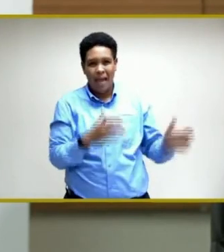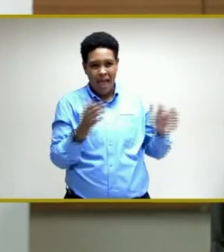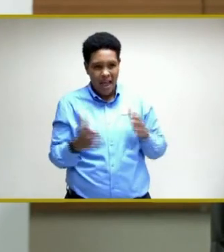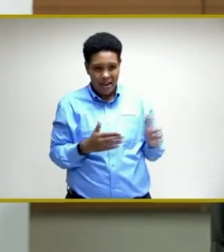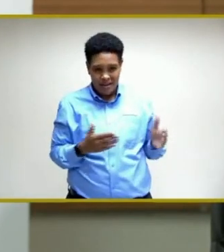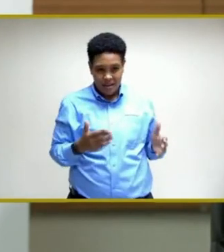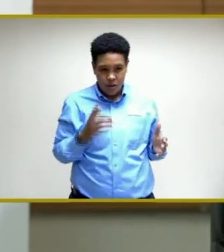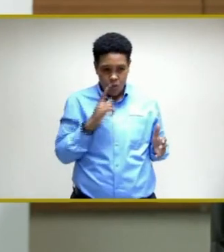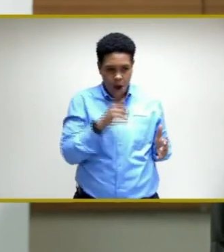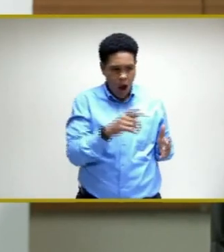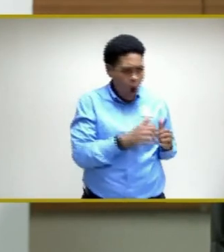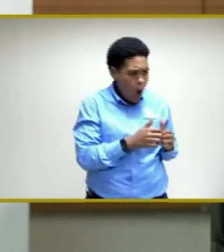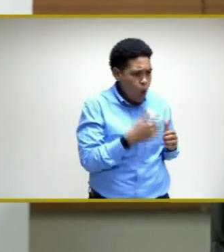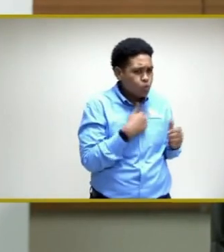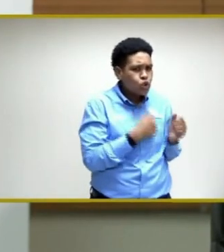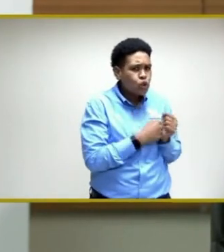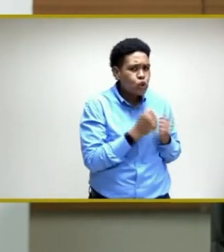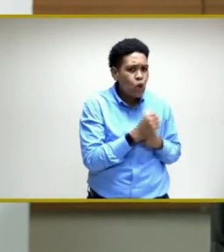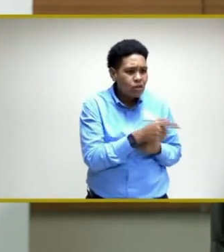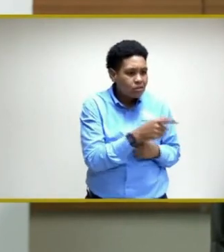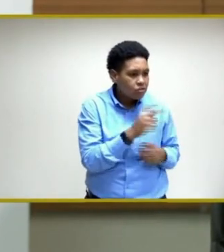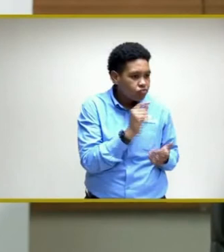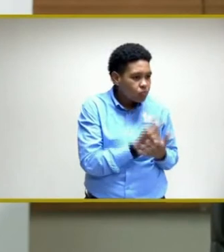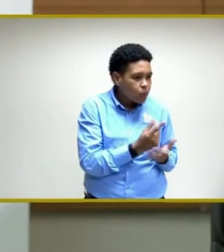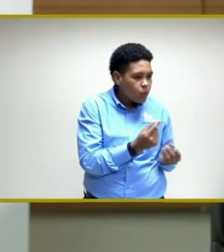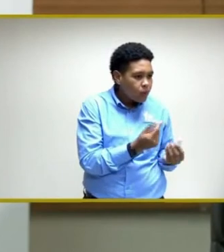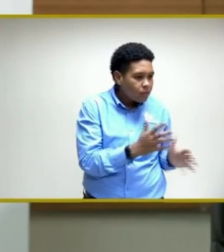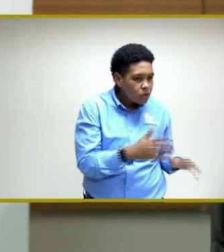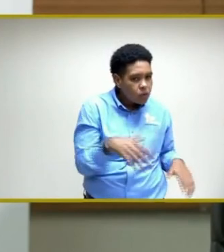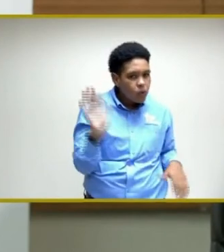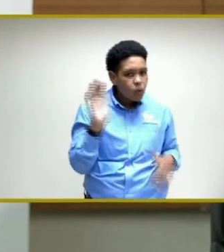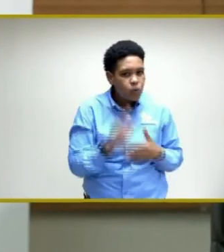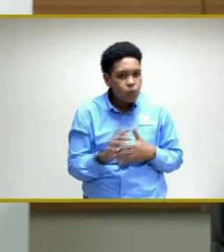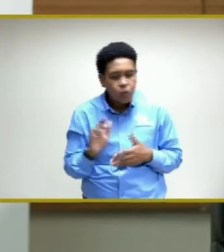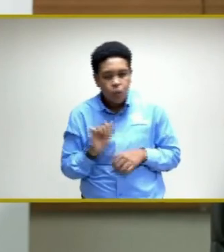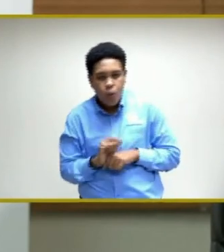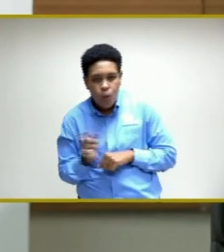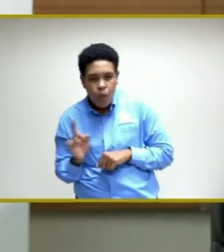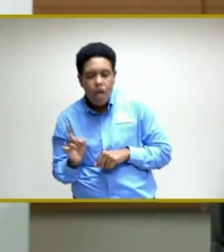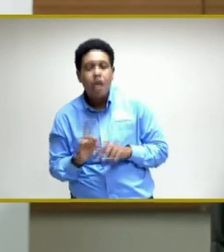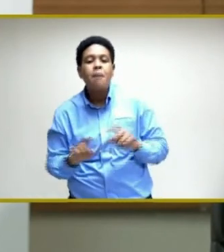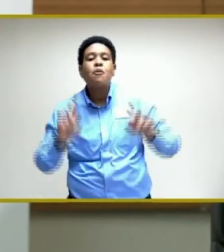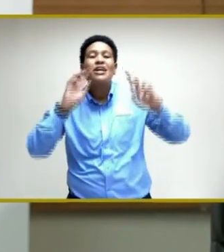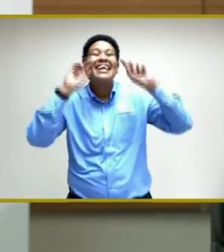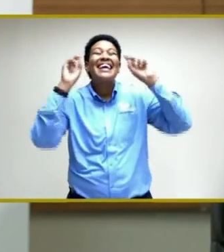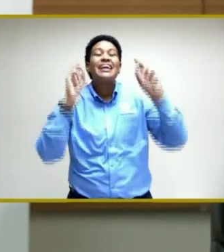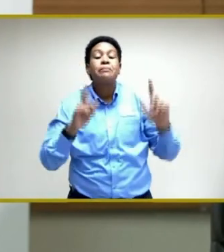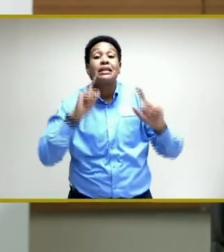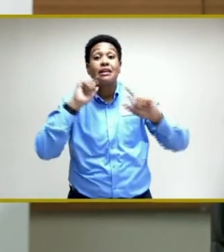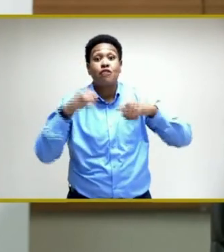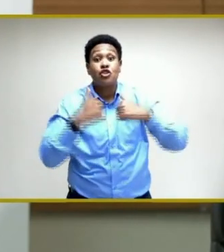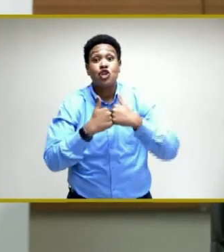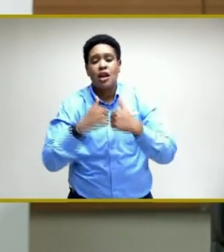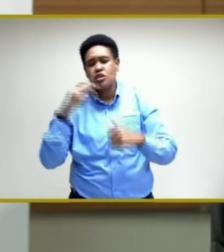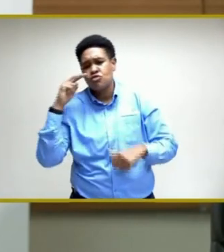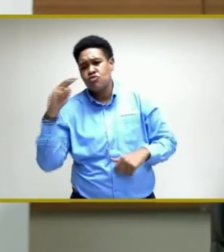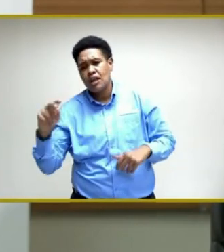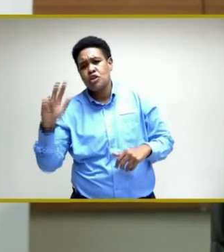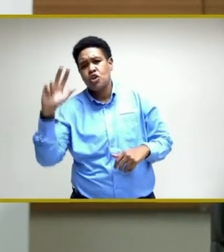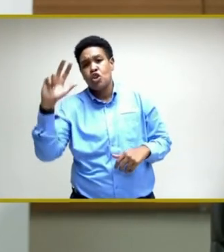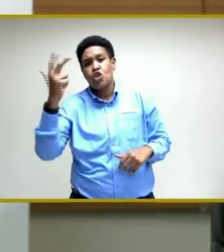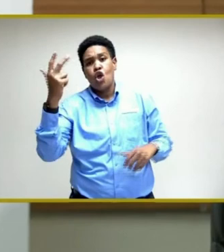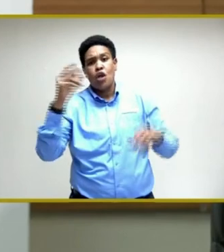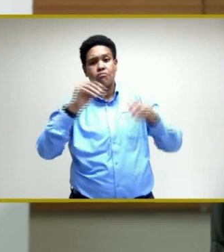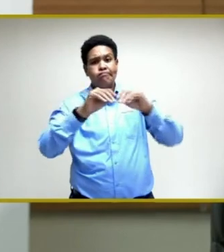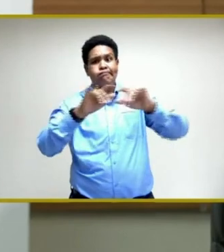to recasting how we structure public health. But the immediacy of the challenge around the third wave,